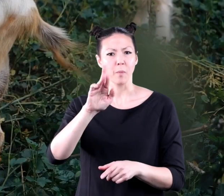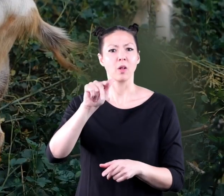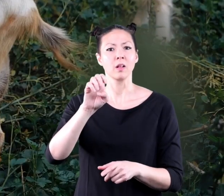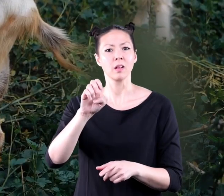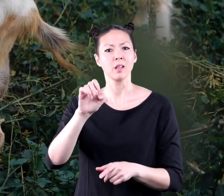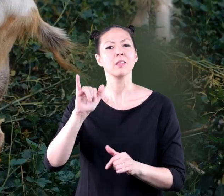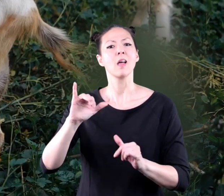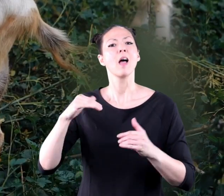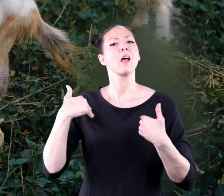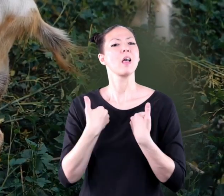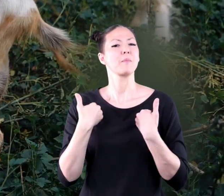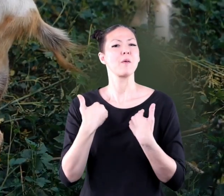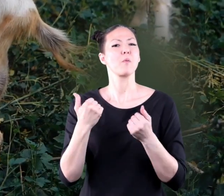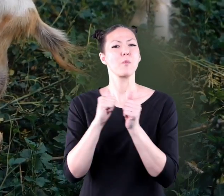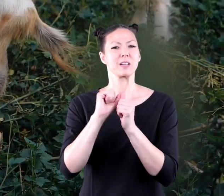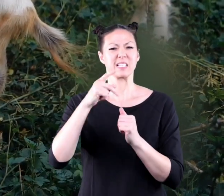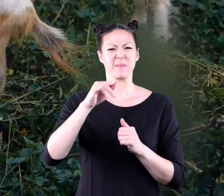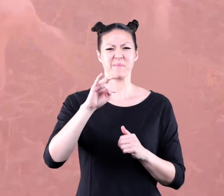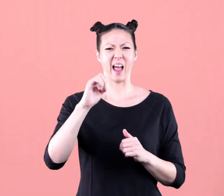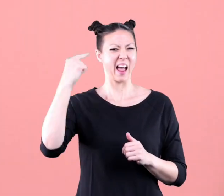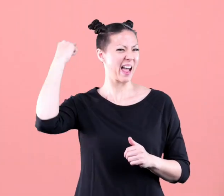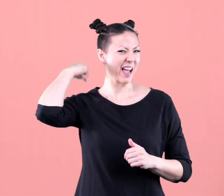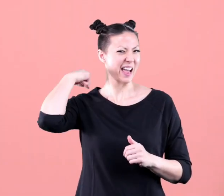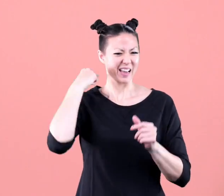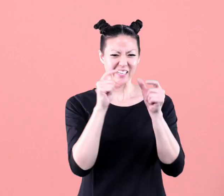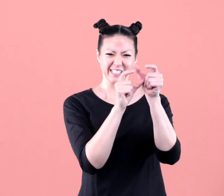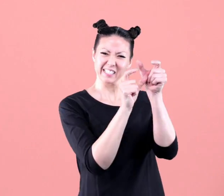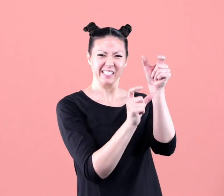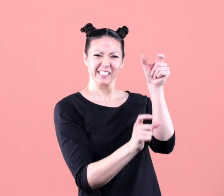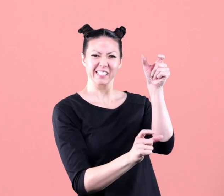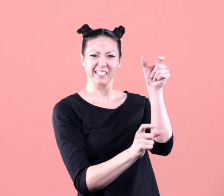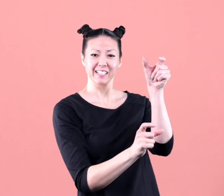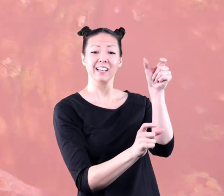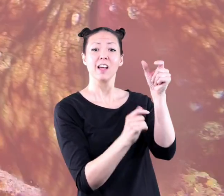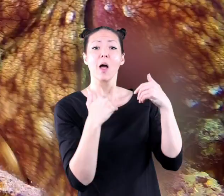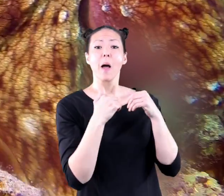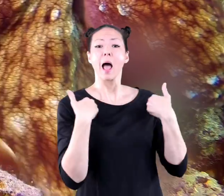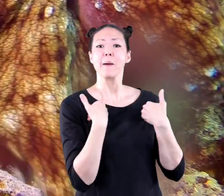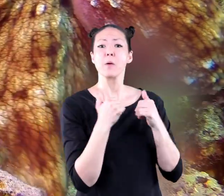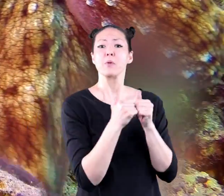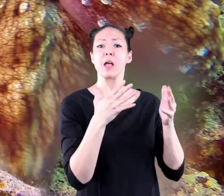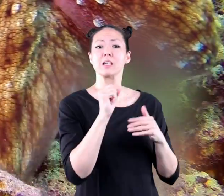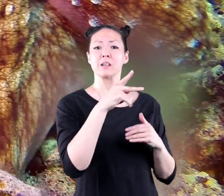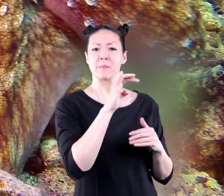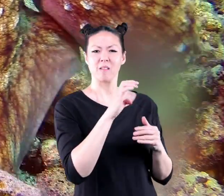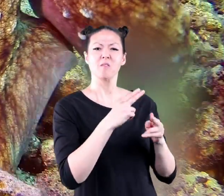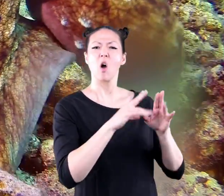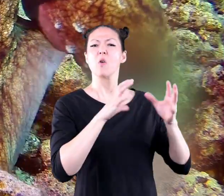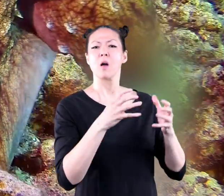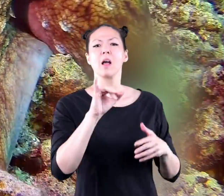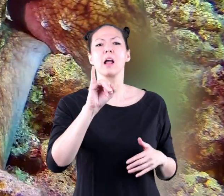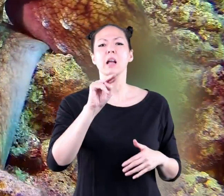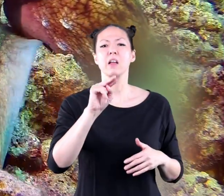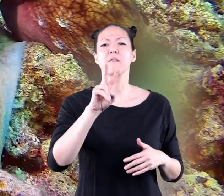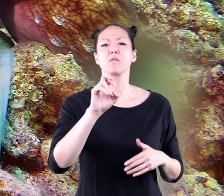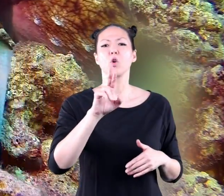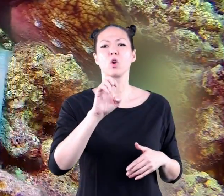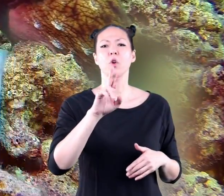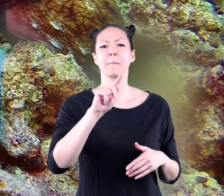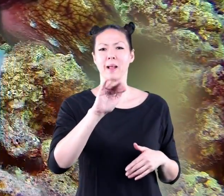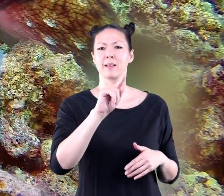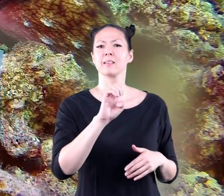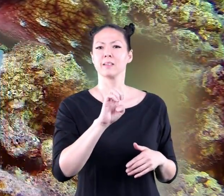vertebrate is an animal with a spine you are a vertebrate an animal without a spine is called an